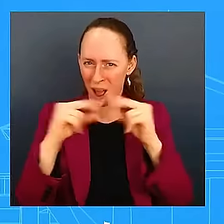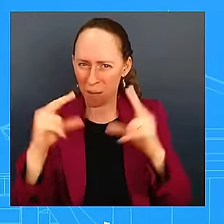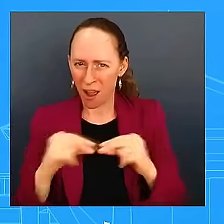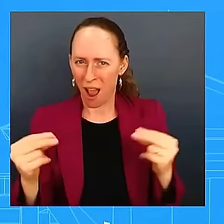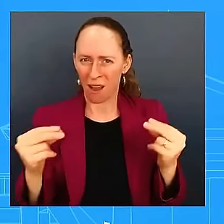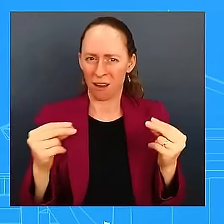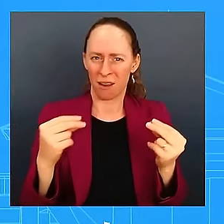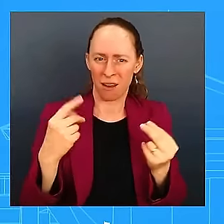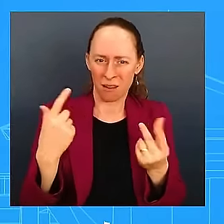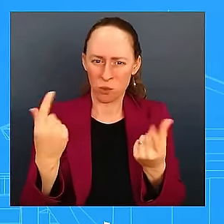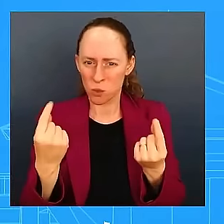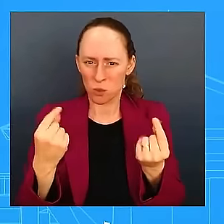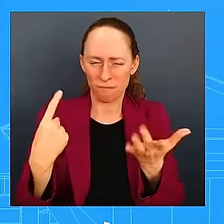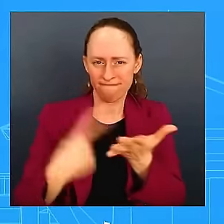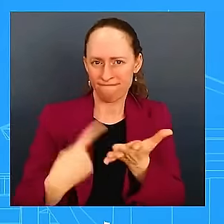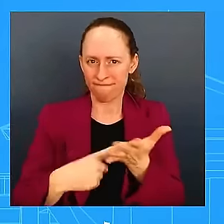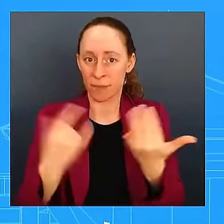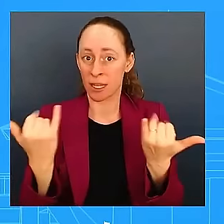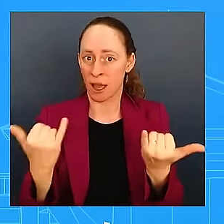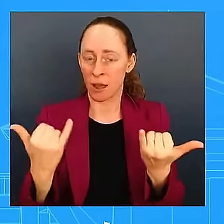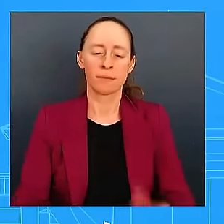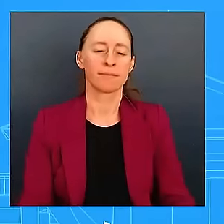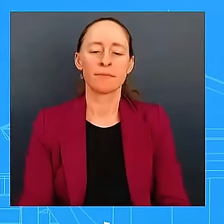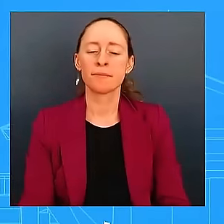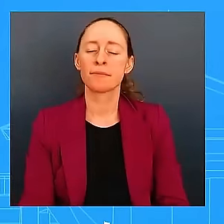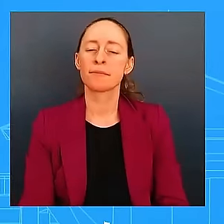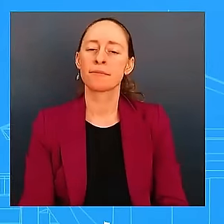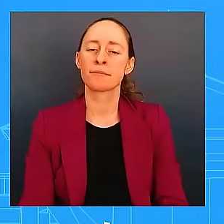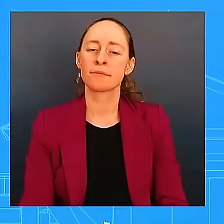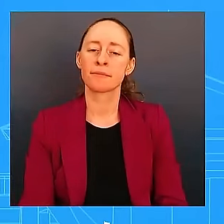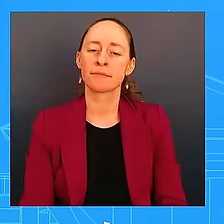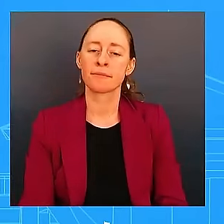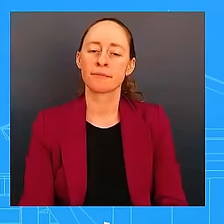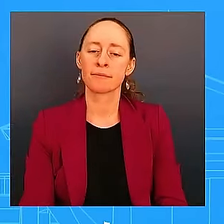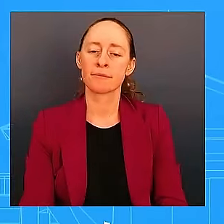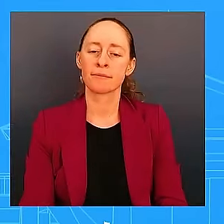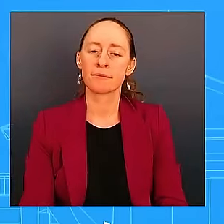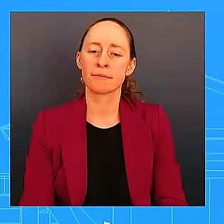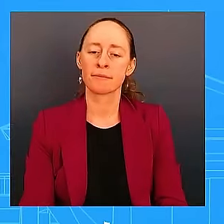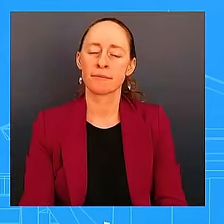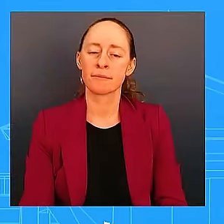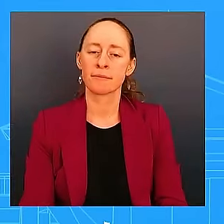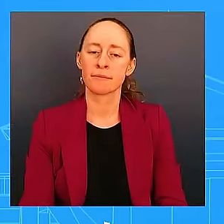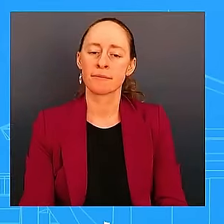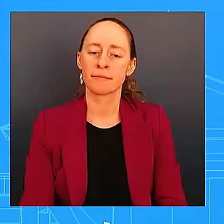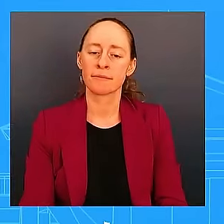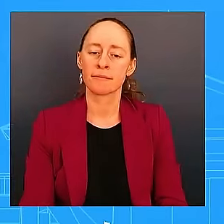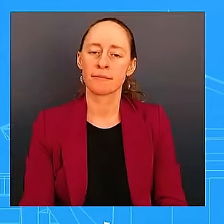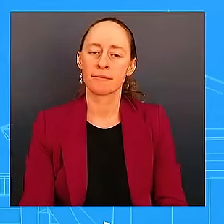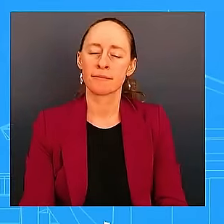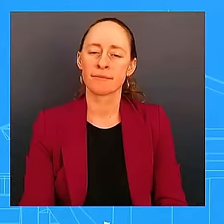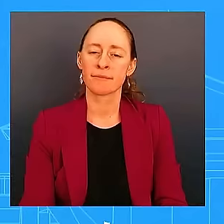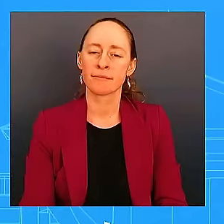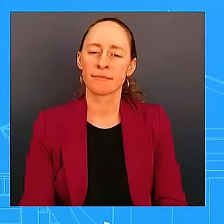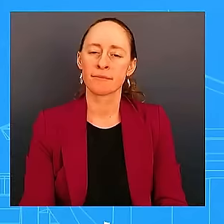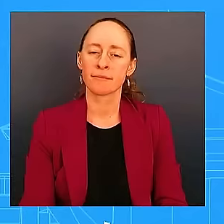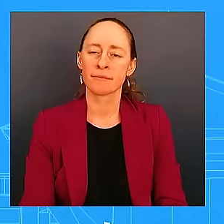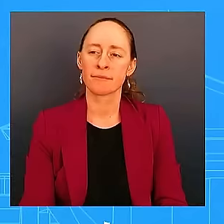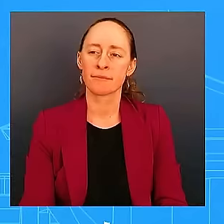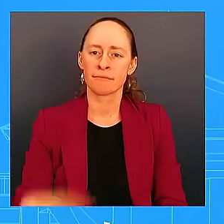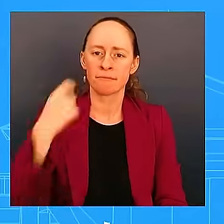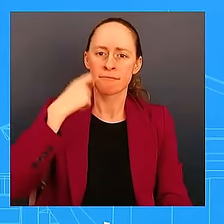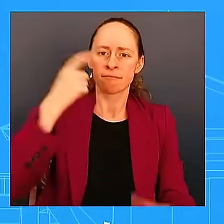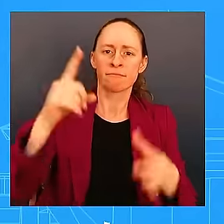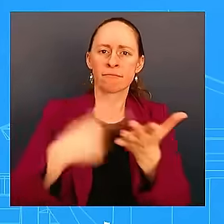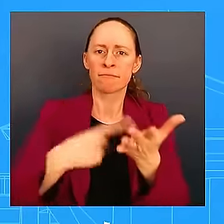doesn't stop with the announcement last night. Say that one more time. You mentioned that the diplomatic efforts does not stop. I mean, it's happening right now in New York. Yes.